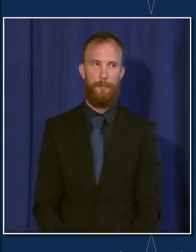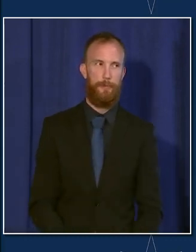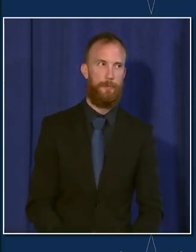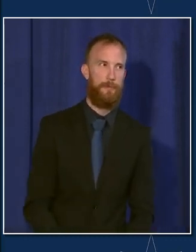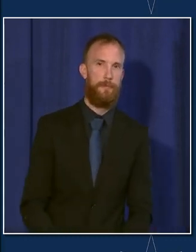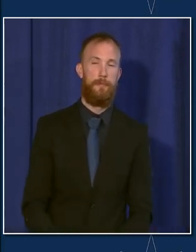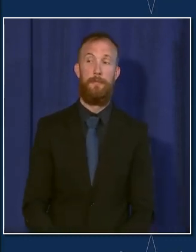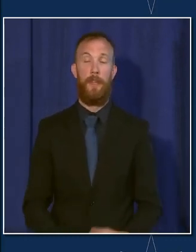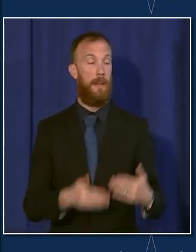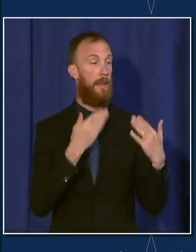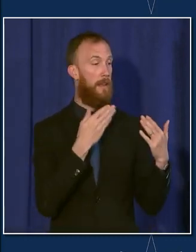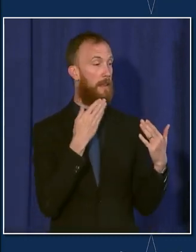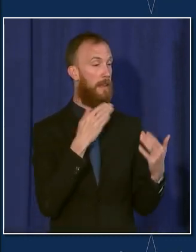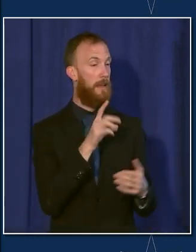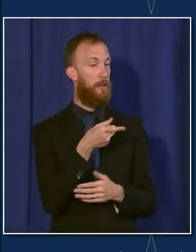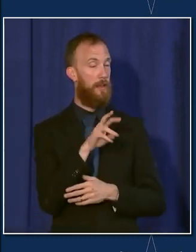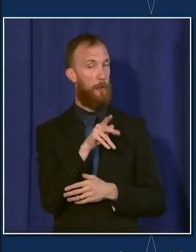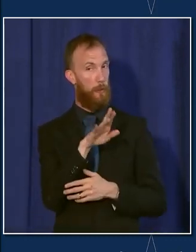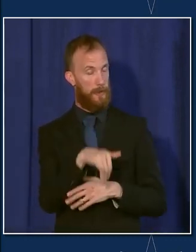Thank you, Dr. Awadi.